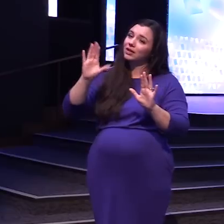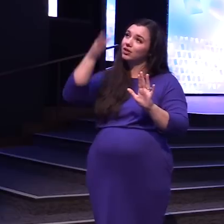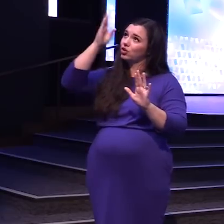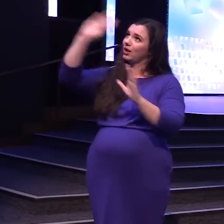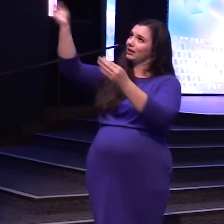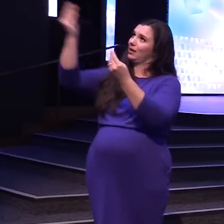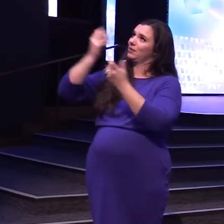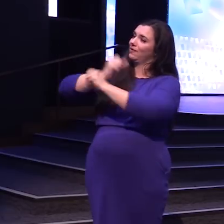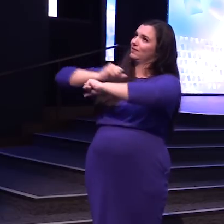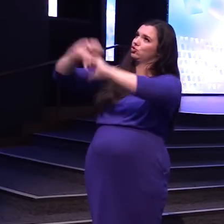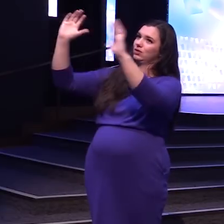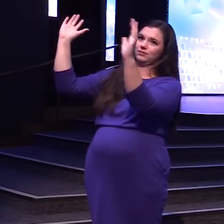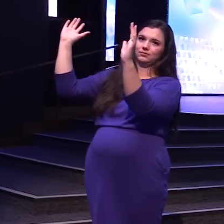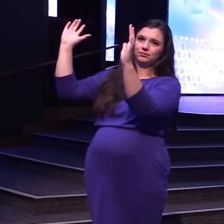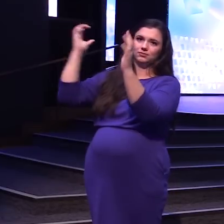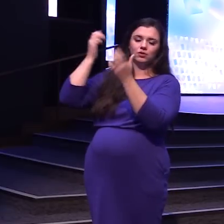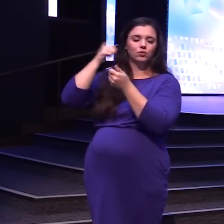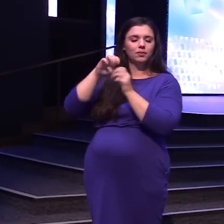God gave me